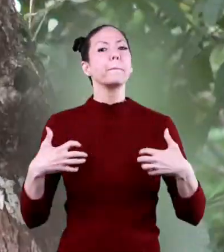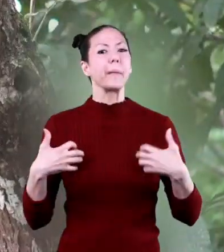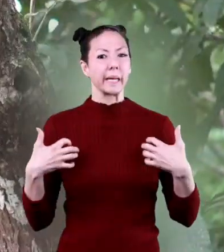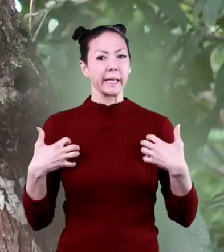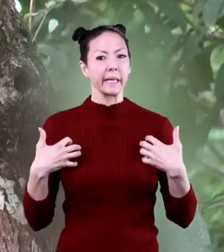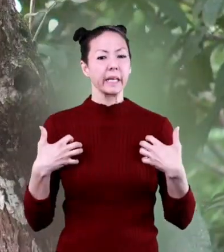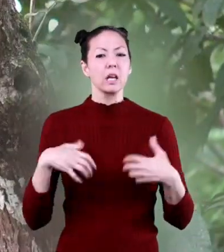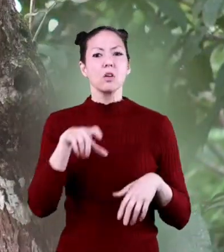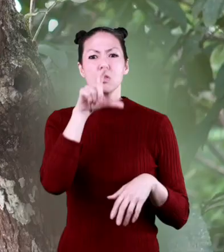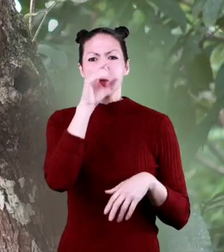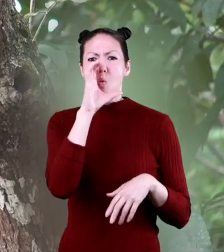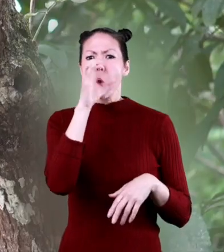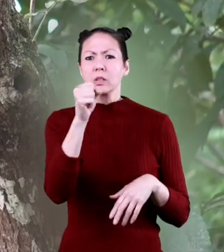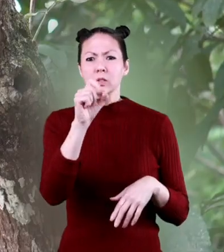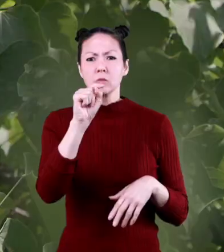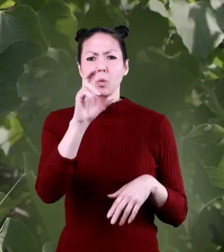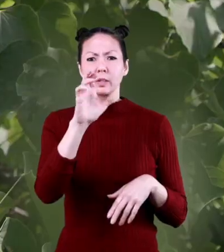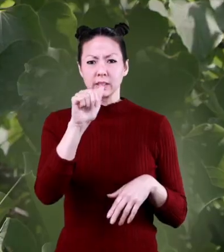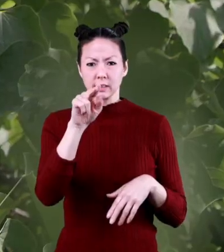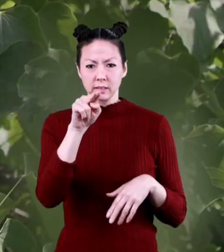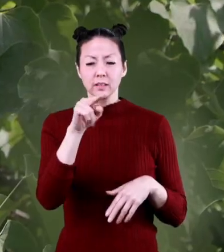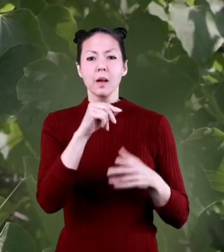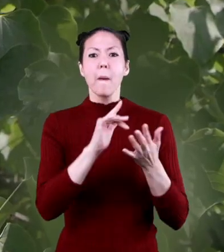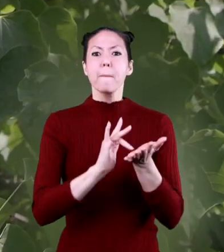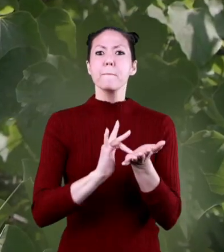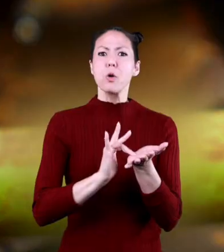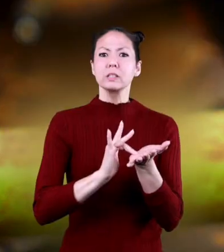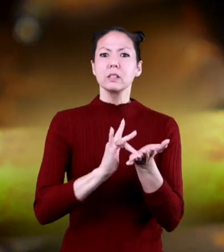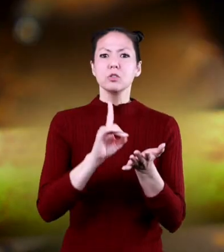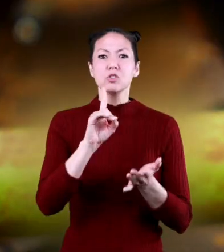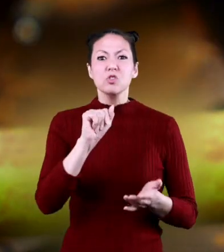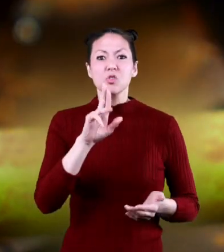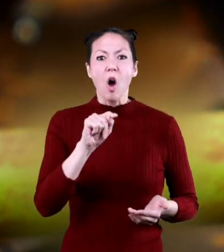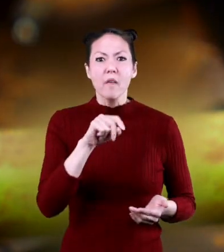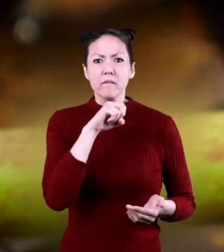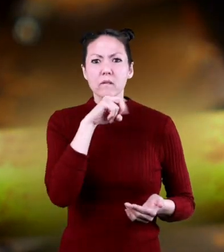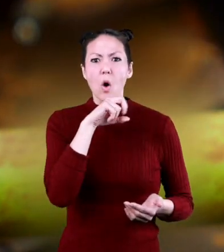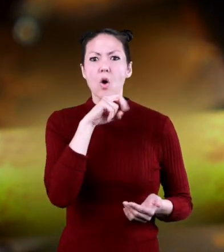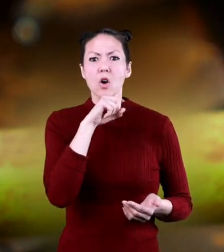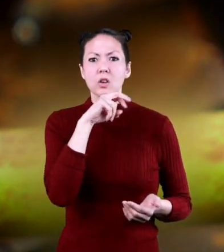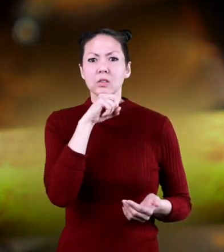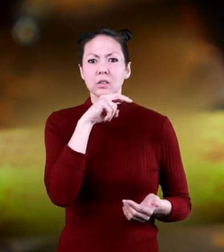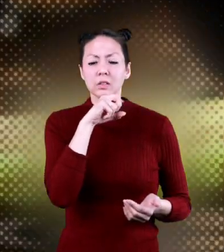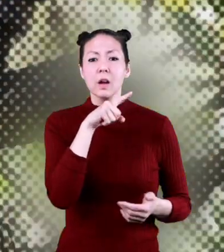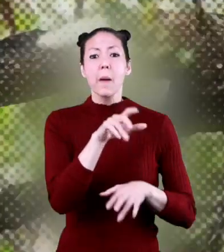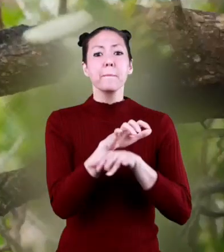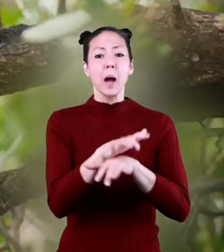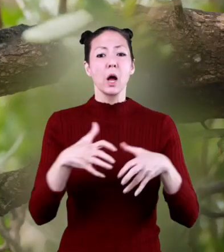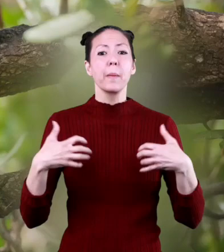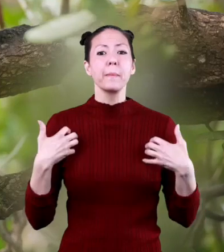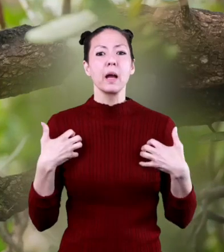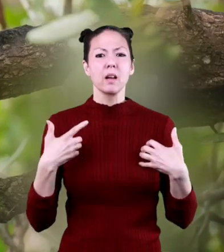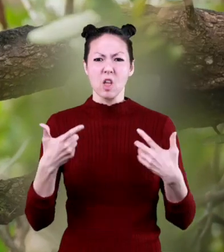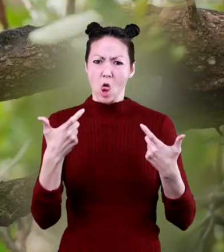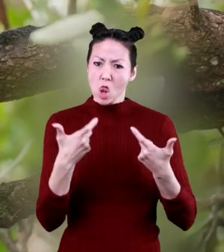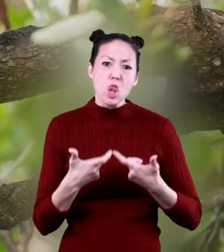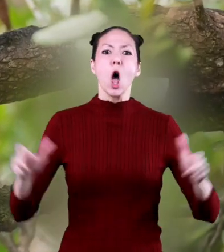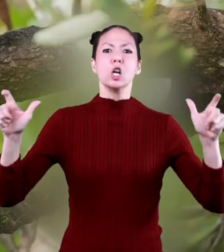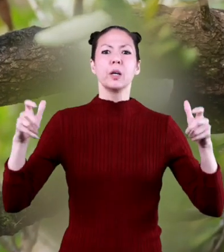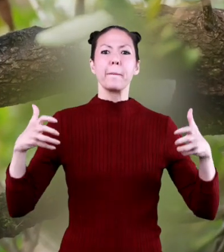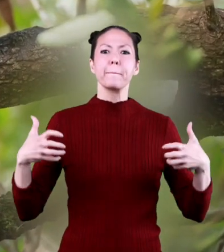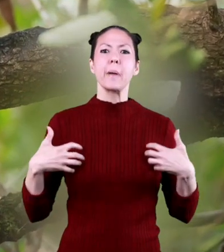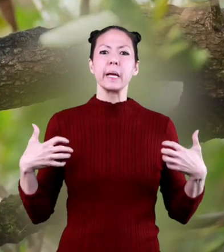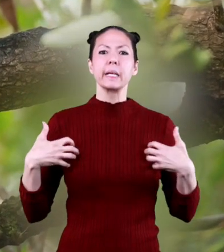Spider monkeys, toucans, and poison dart frogs. Spider monkeys